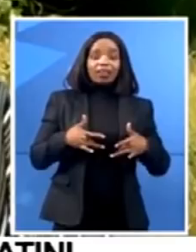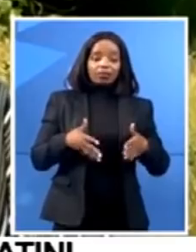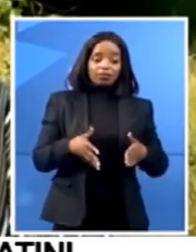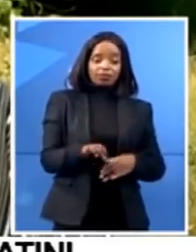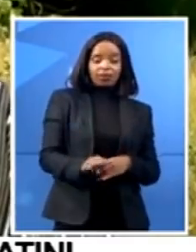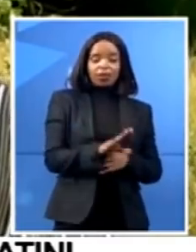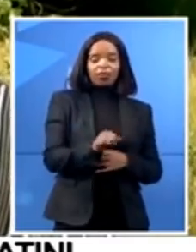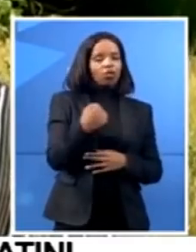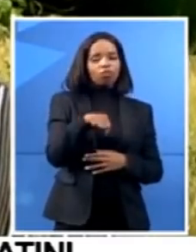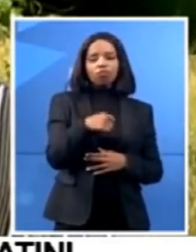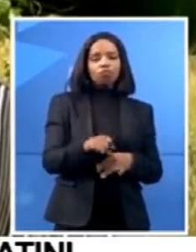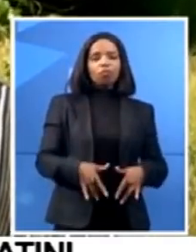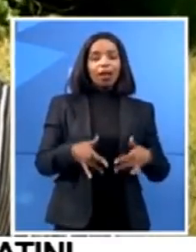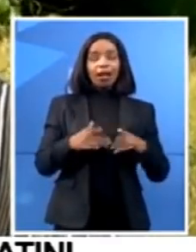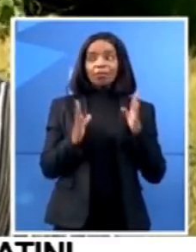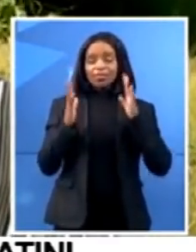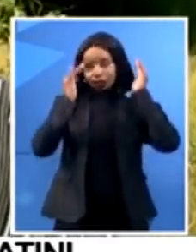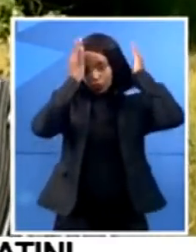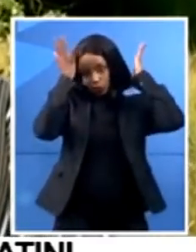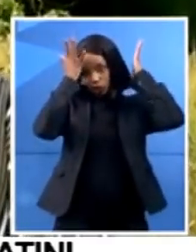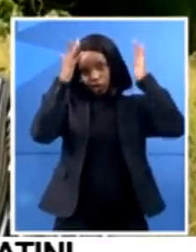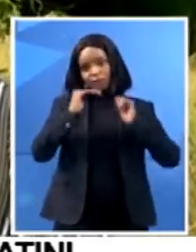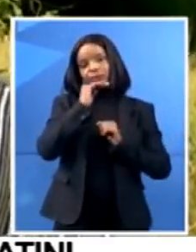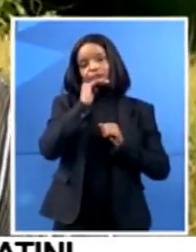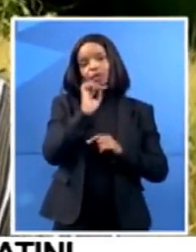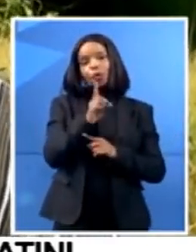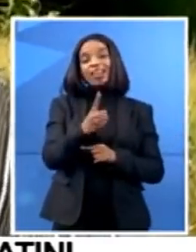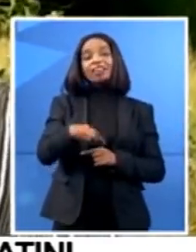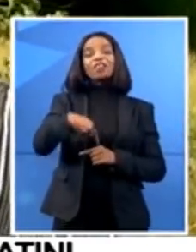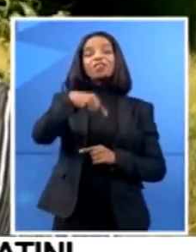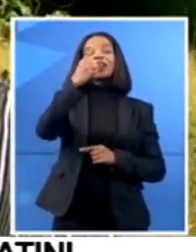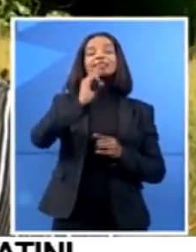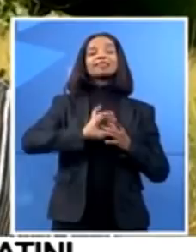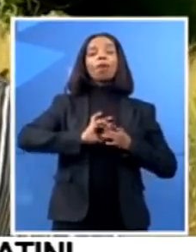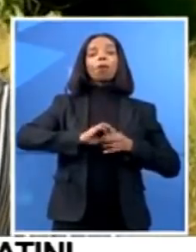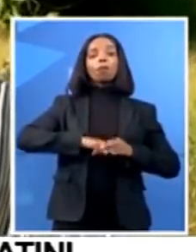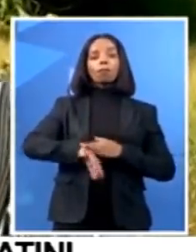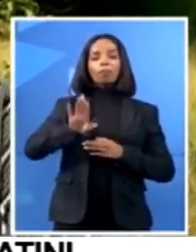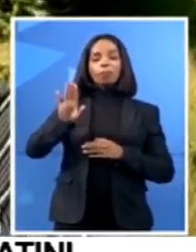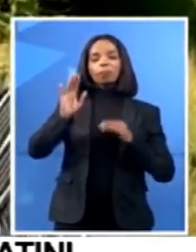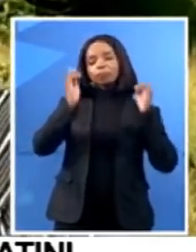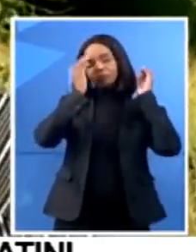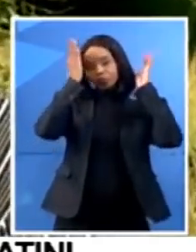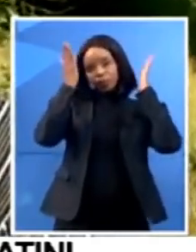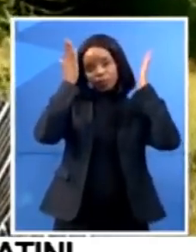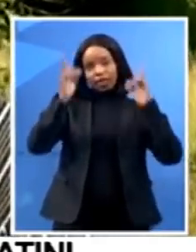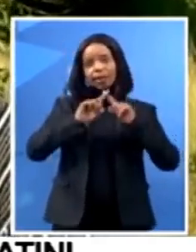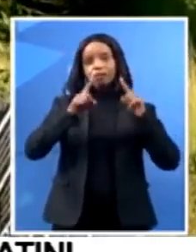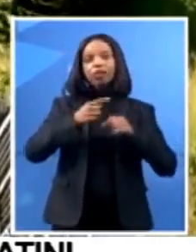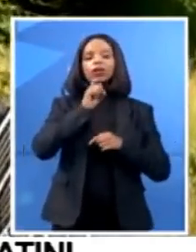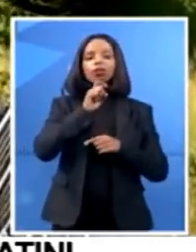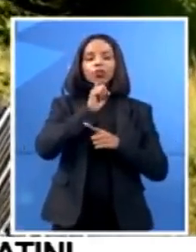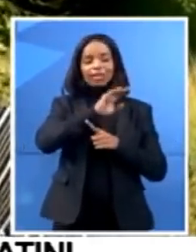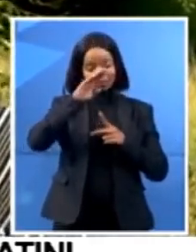citizen. It's Swaziland. But they are using their second citizenship to get a social